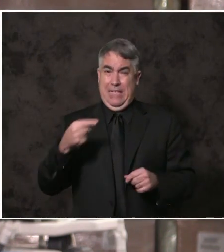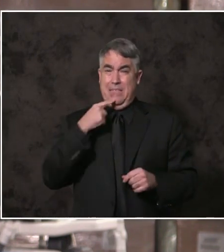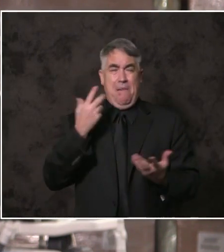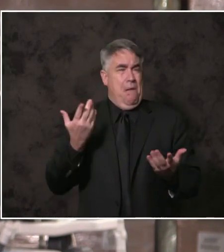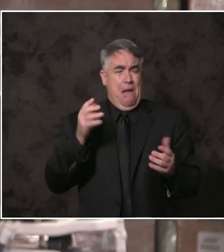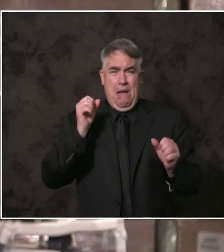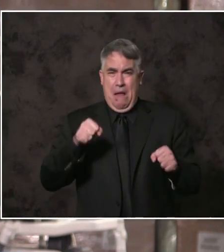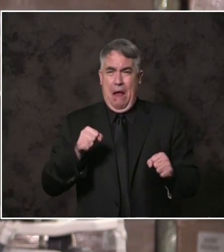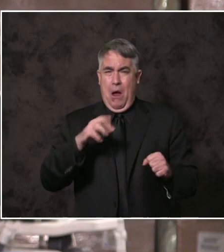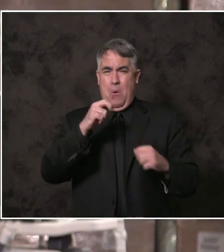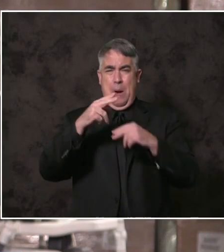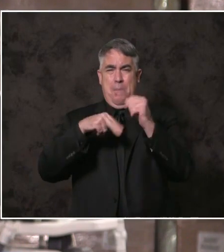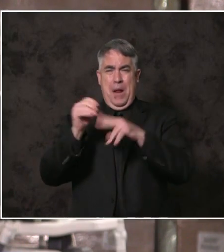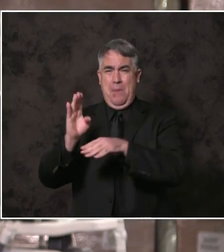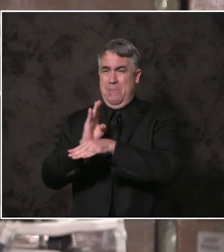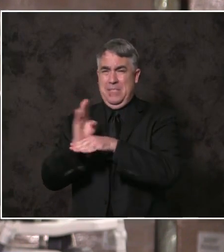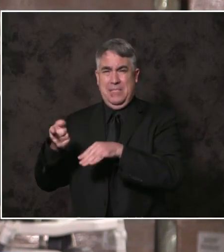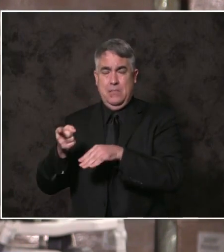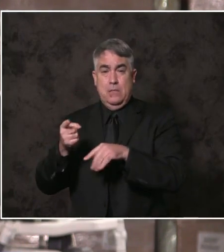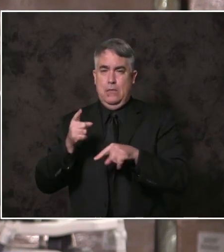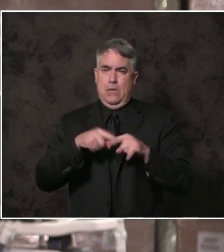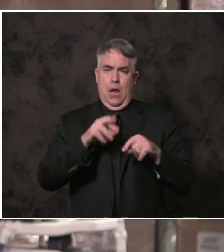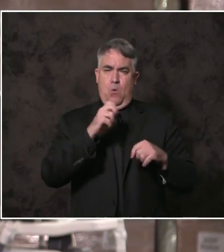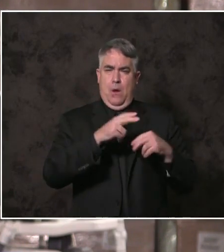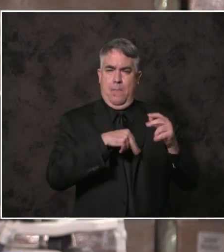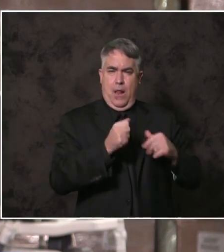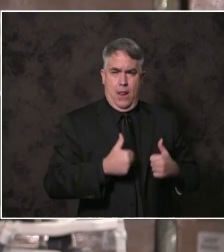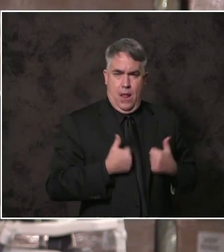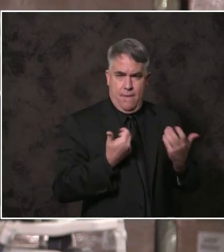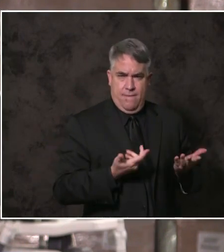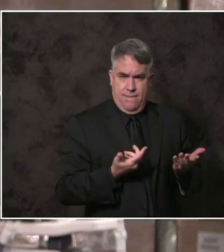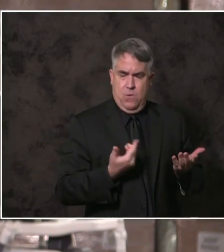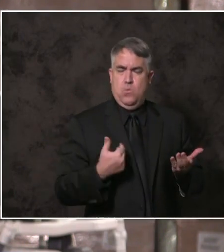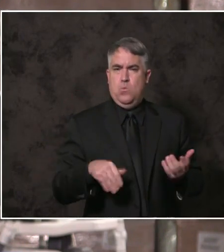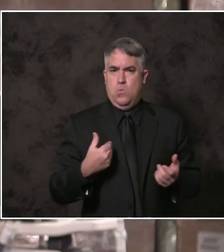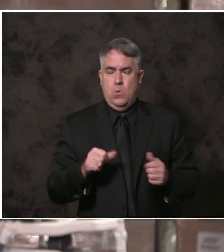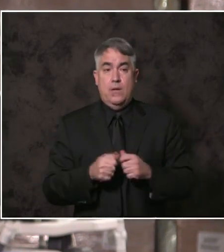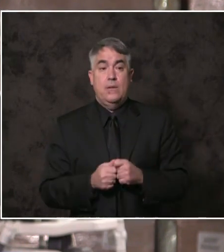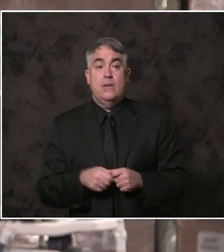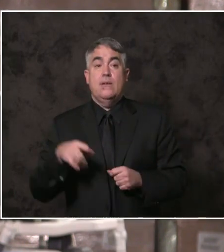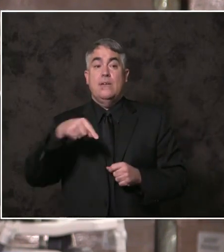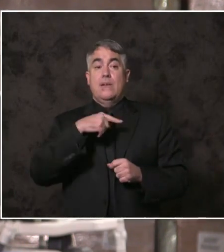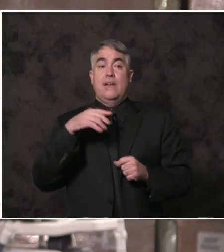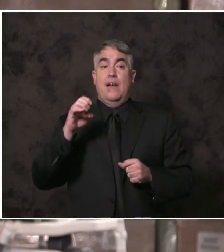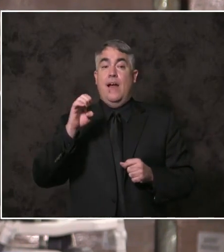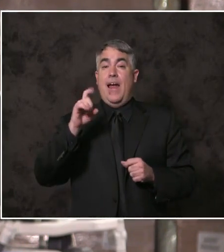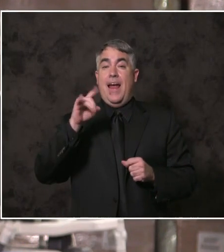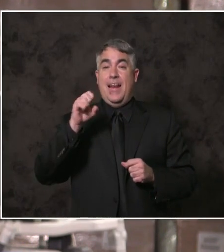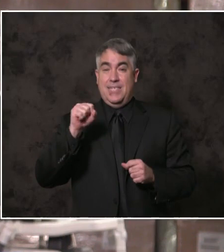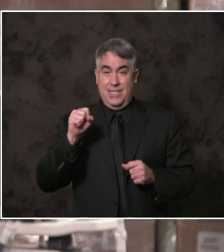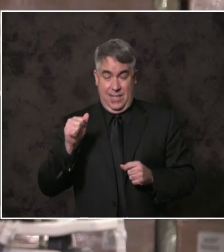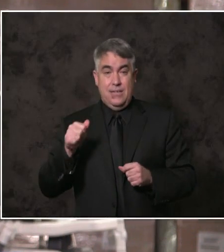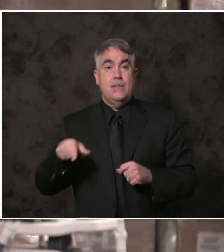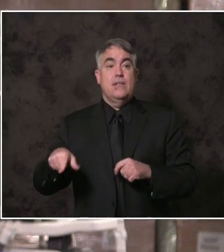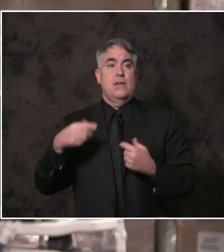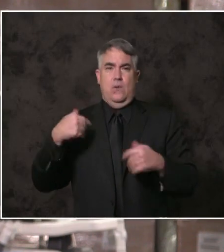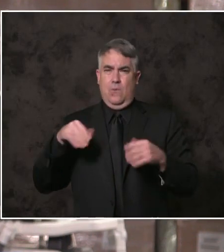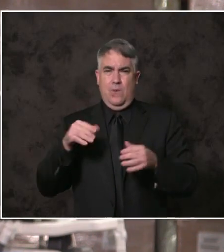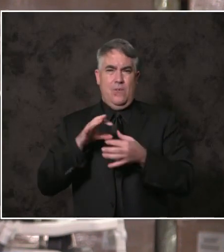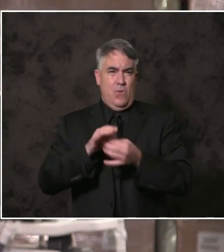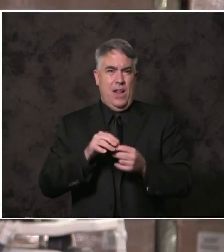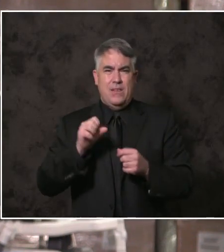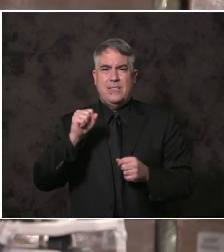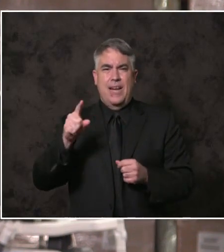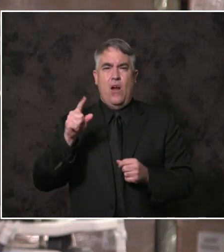you can't rebuild a life. The perseverance of Elisa Barnett with the San Diego LGBT Community Center.